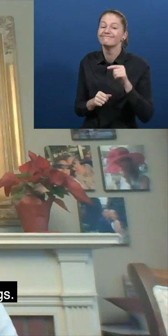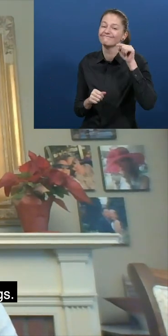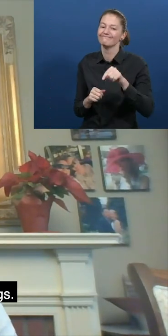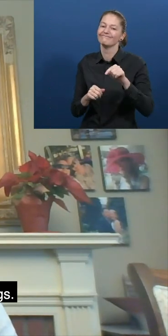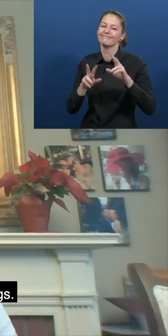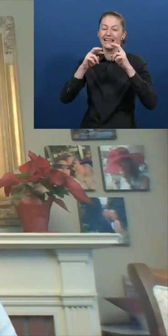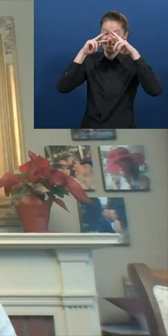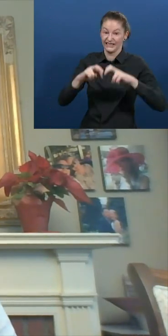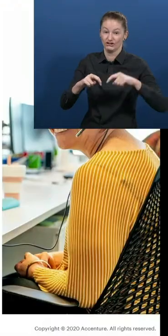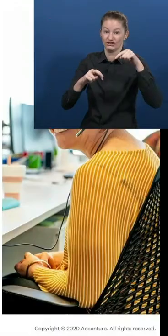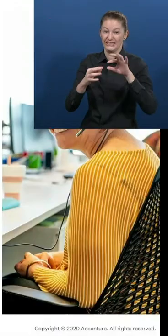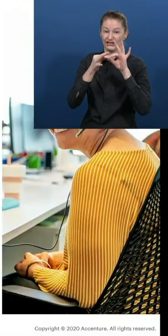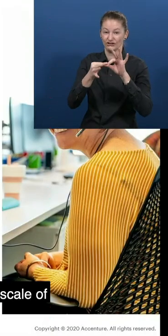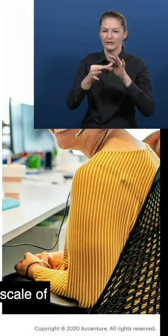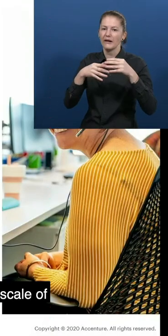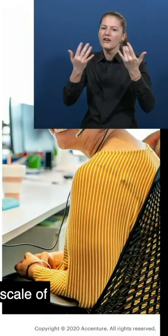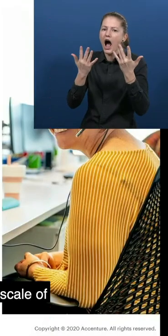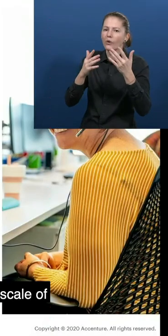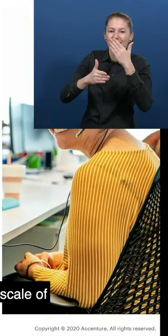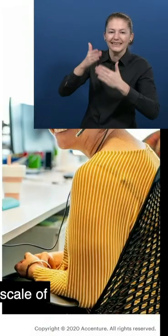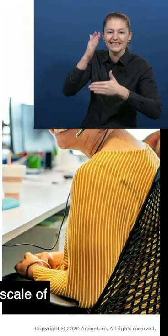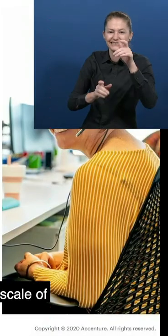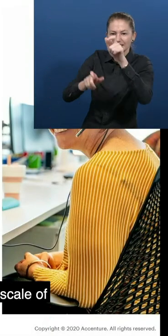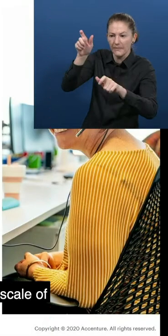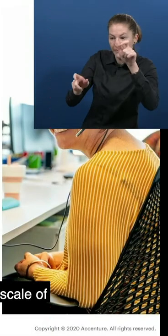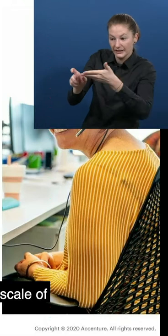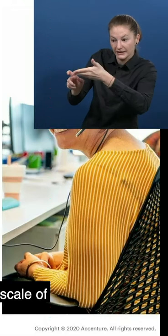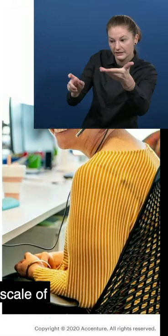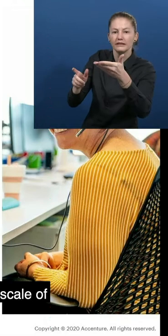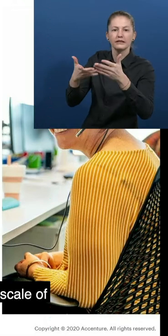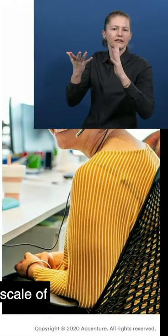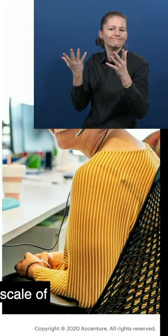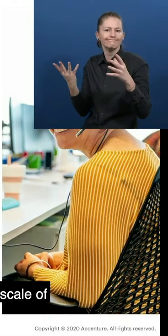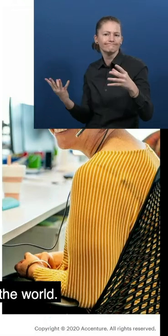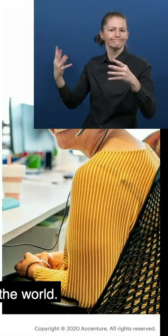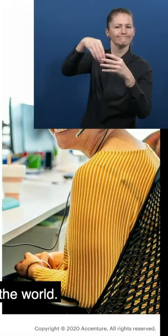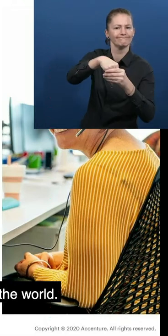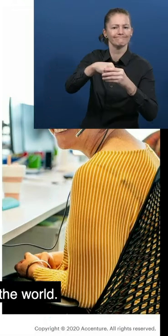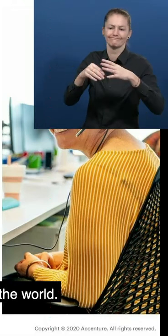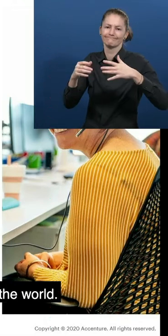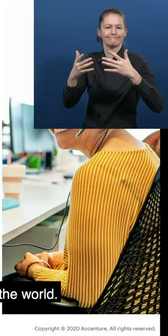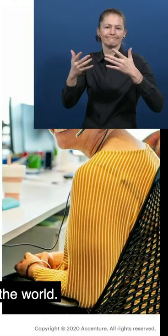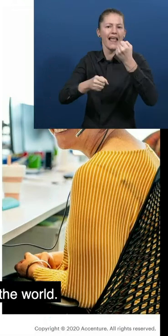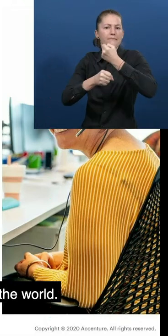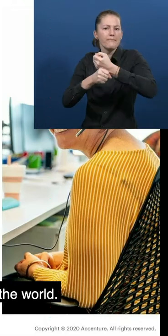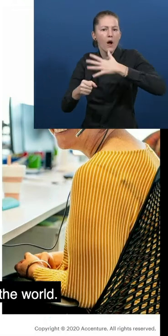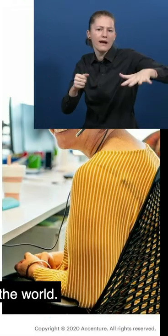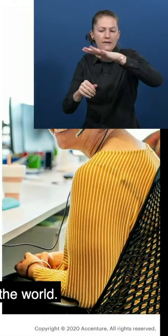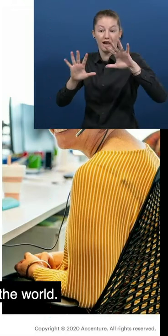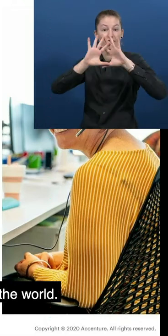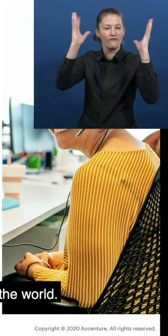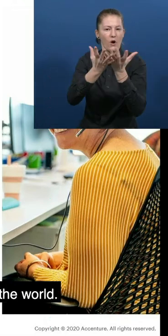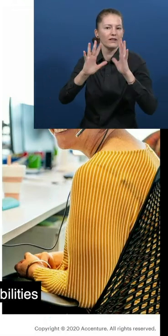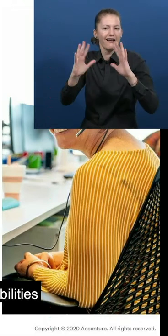at the key findings. First, it's important to ground the research in the scale of disability and how employment is trending